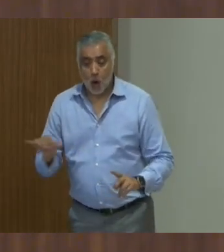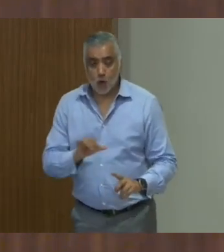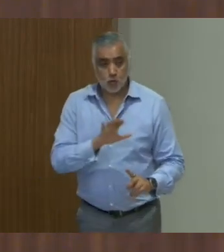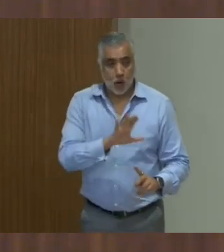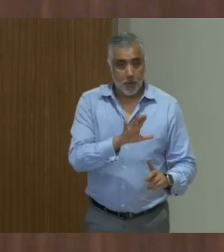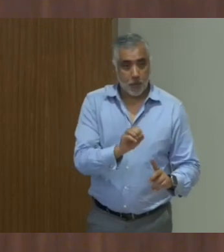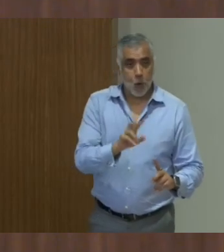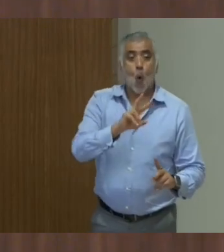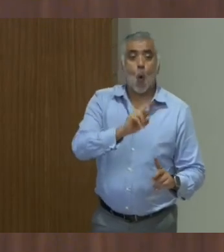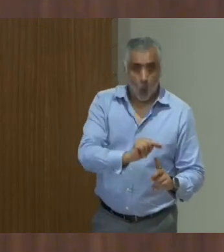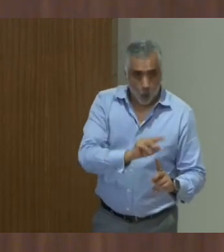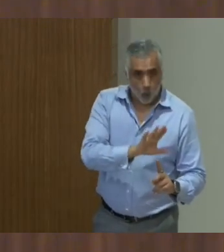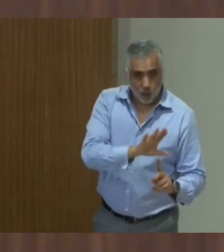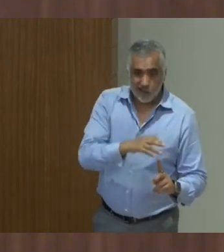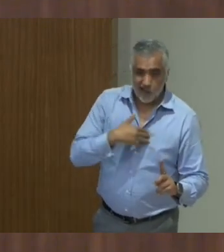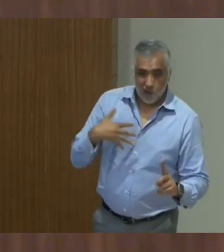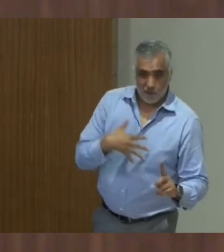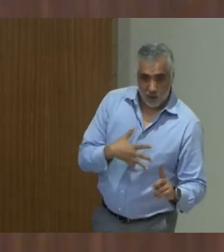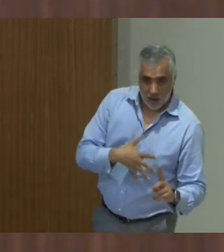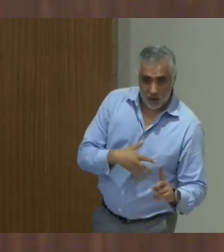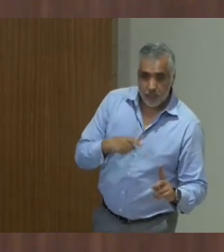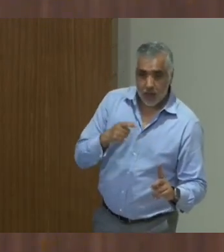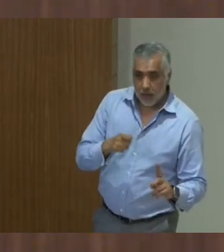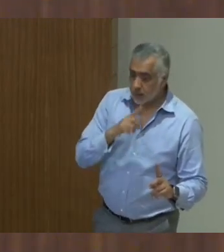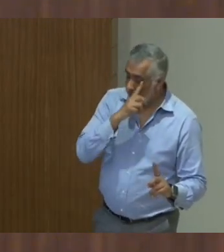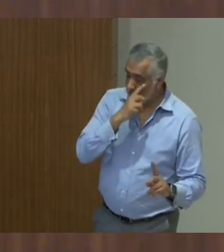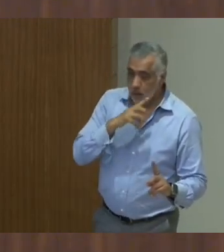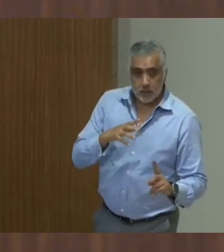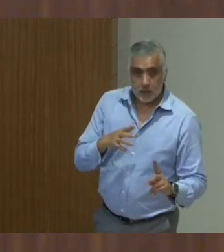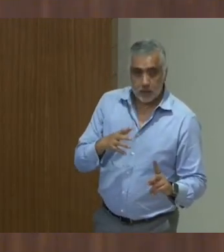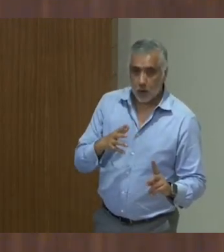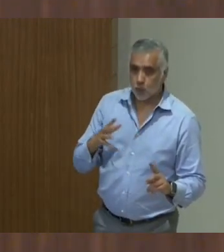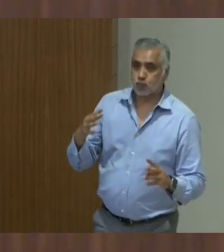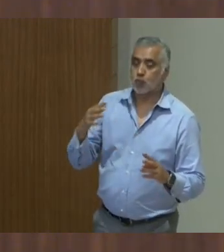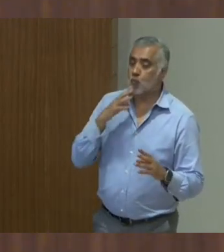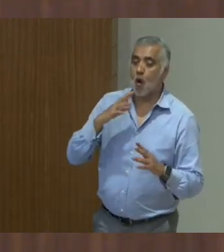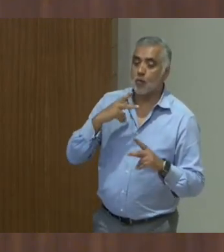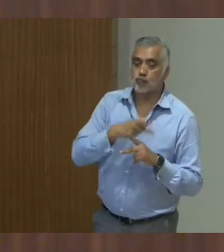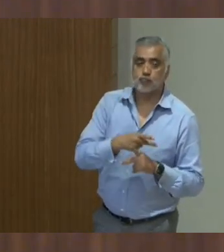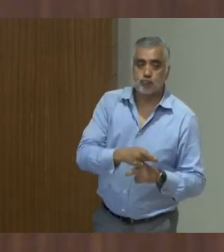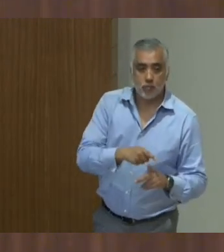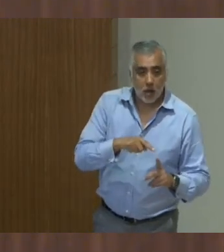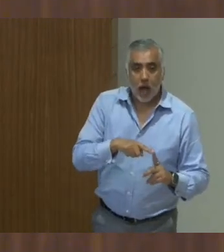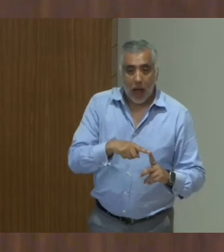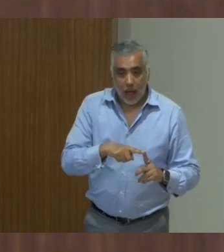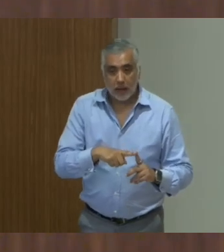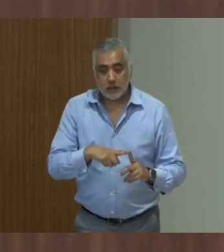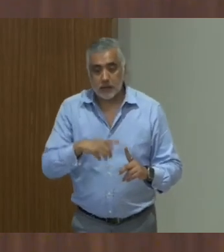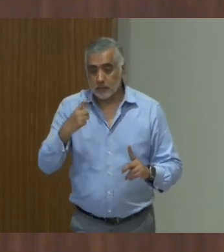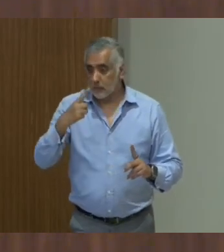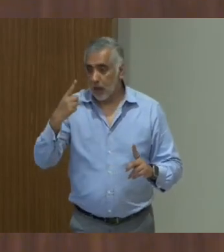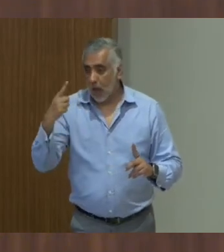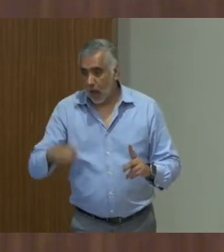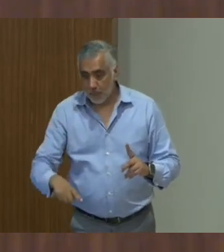existence. Because they were afraid that the state would now still step in and take measures to, uh, stop their, uh,